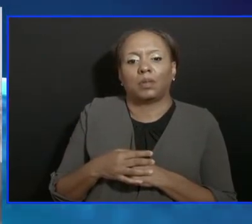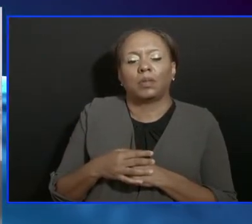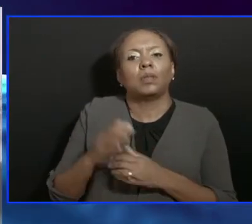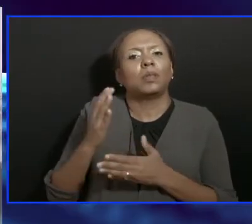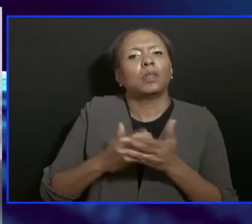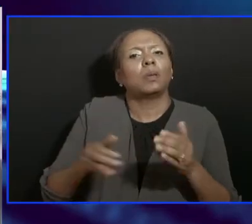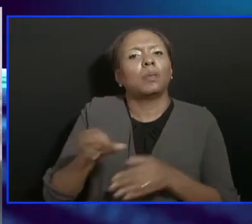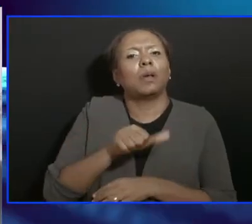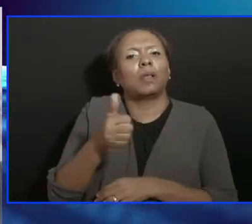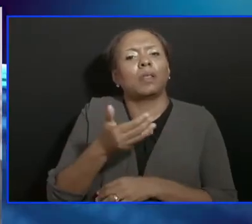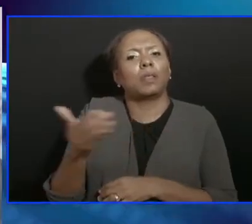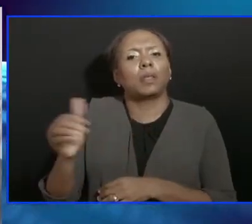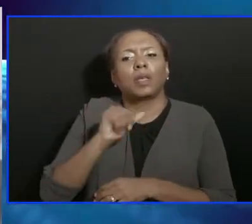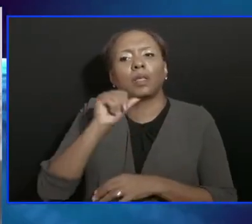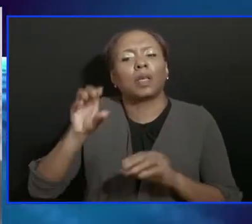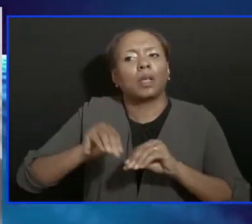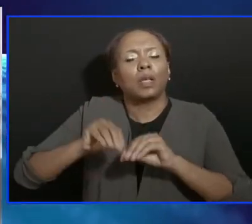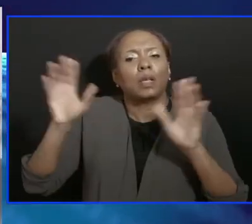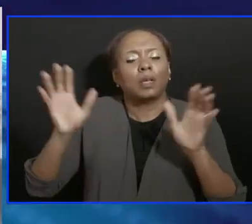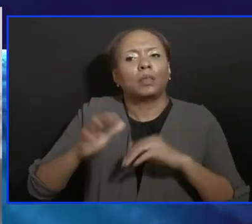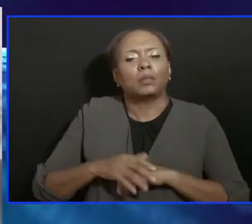to whether they have been answered.